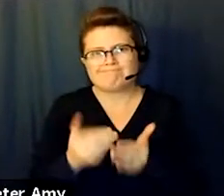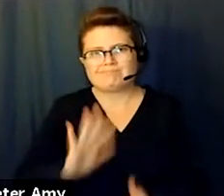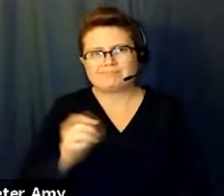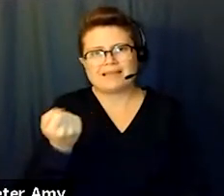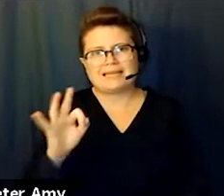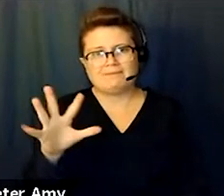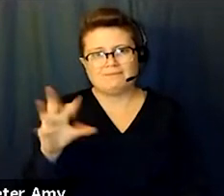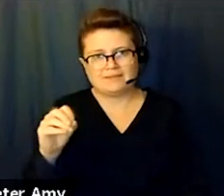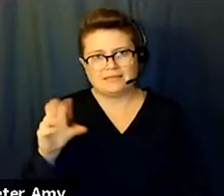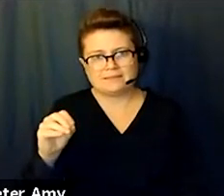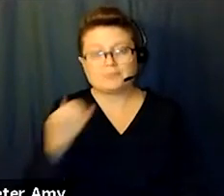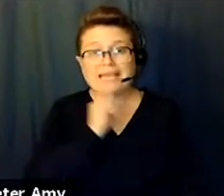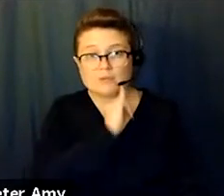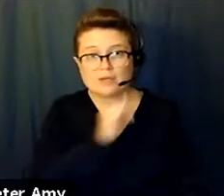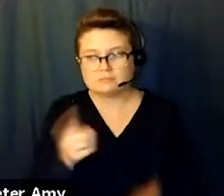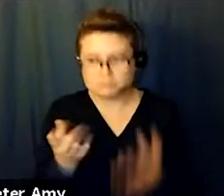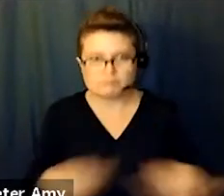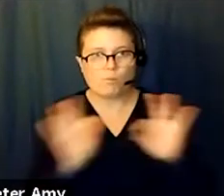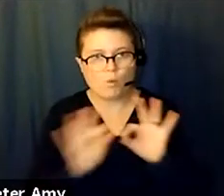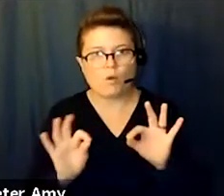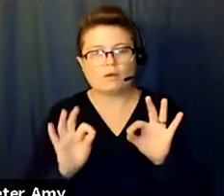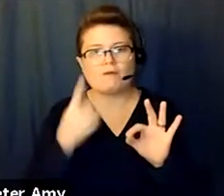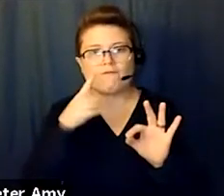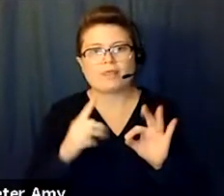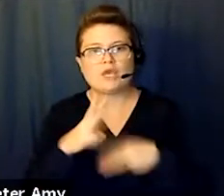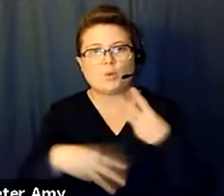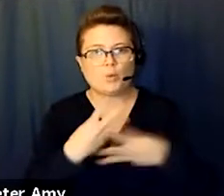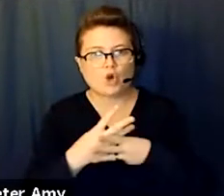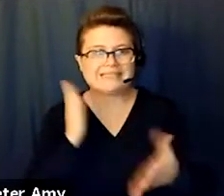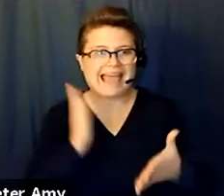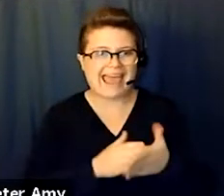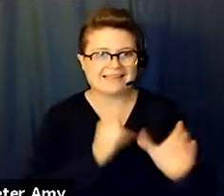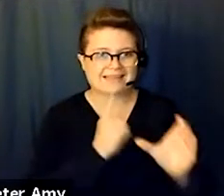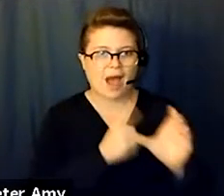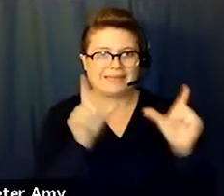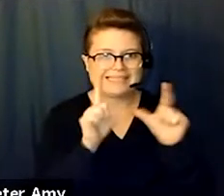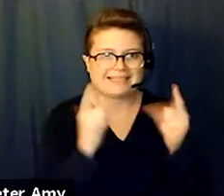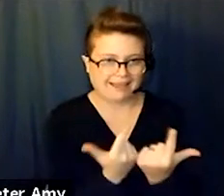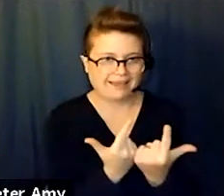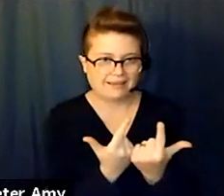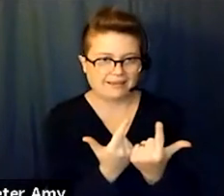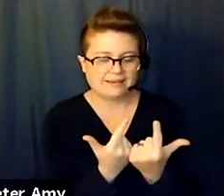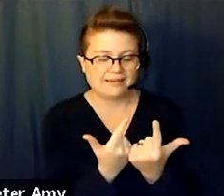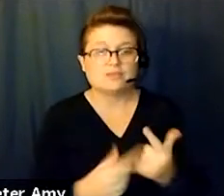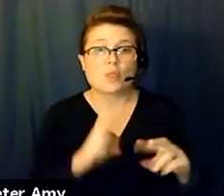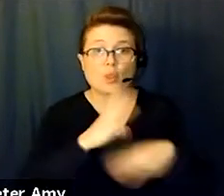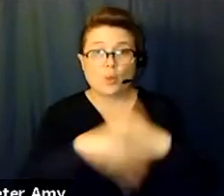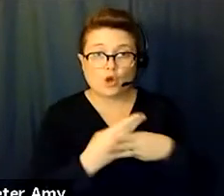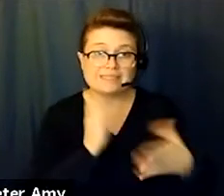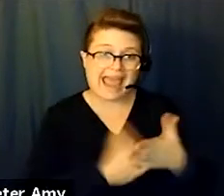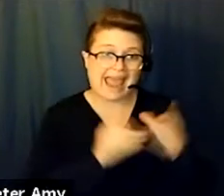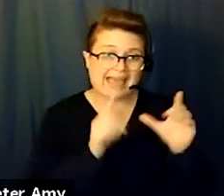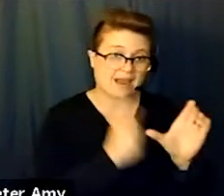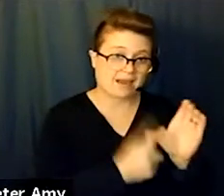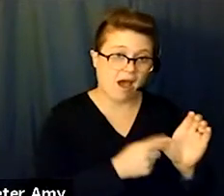Israel played a major role in what is called the World Anti-Communist League. And the World Anti-Communist League was a non-governmental